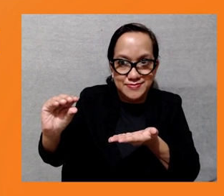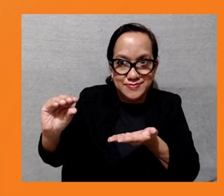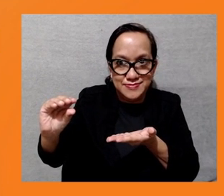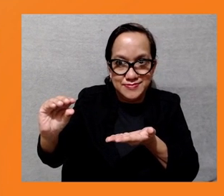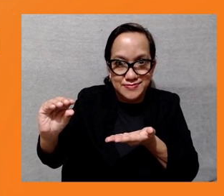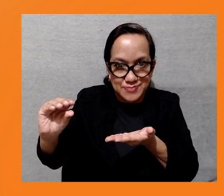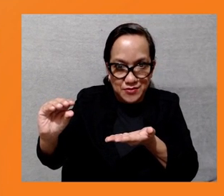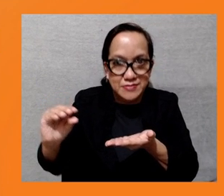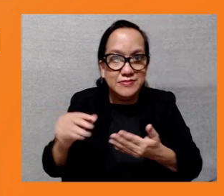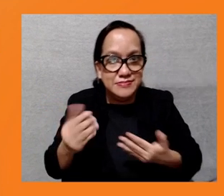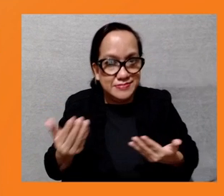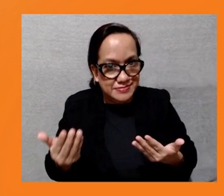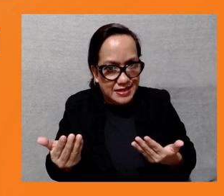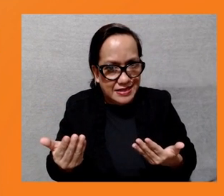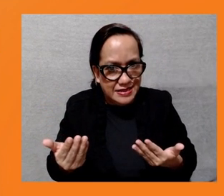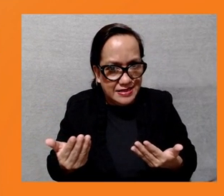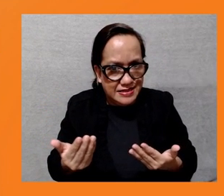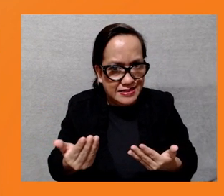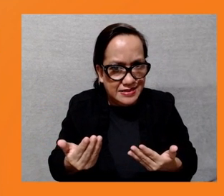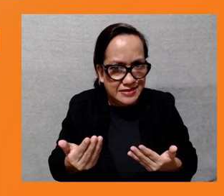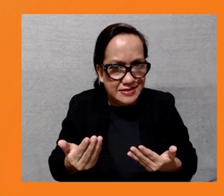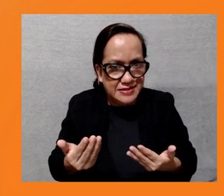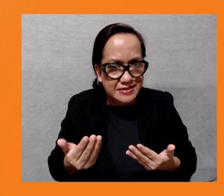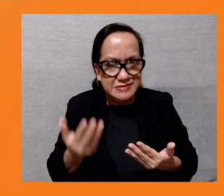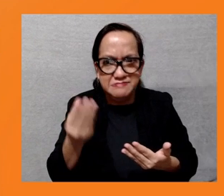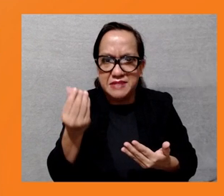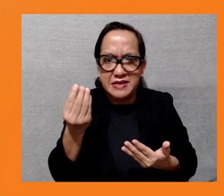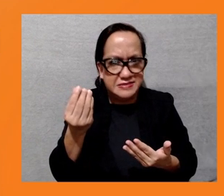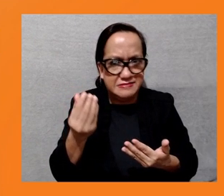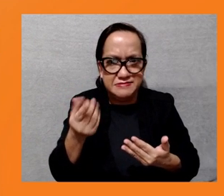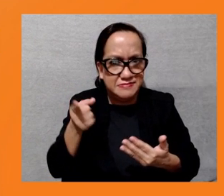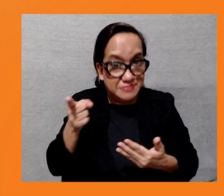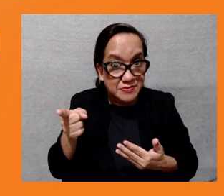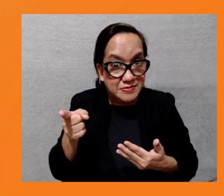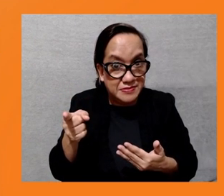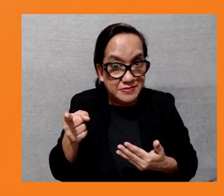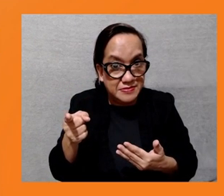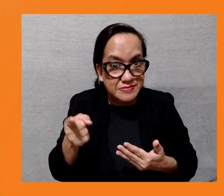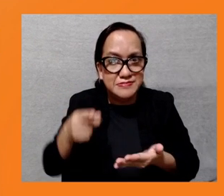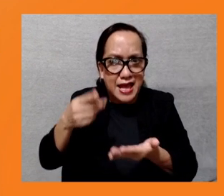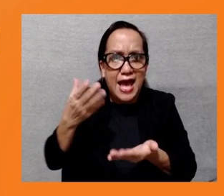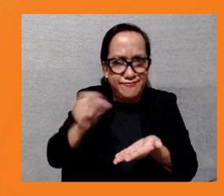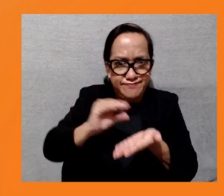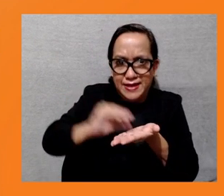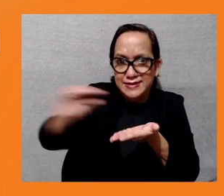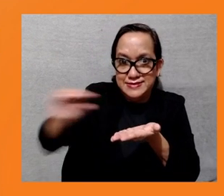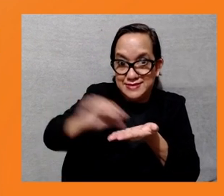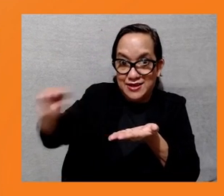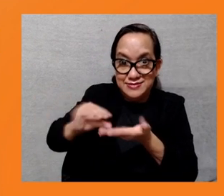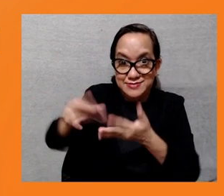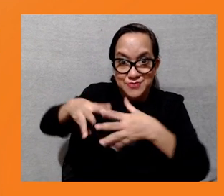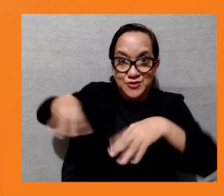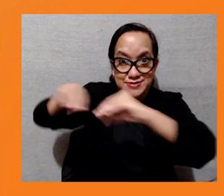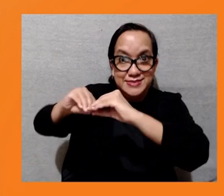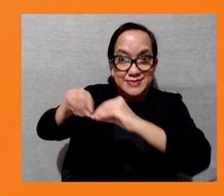very bad at this. So, but that hardly covers anything. Liaqat's young wife, Nusrat, was eight months